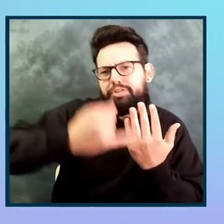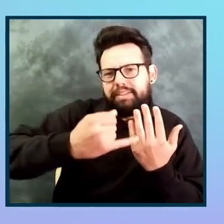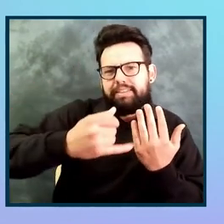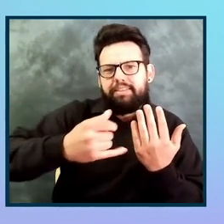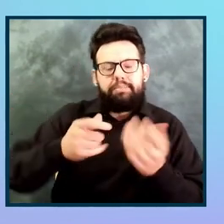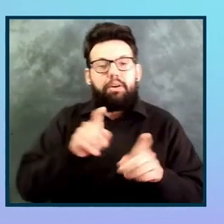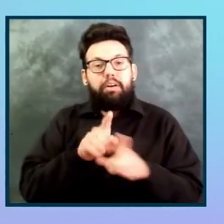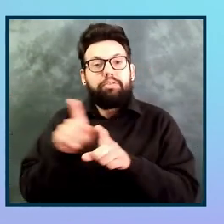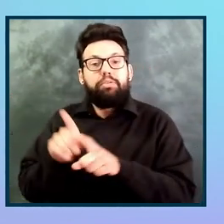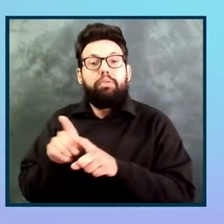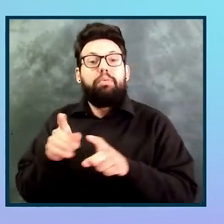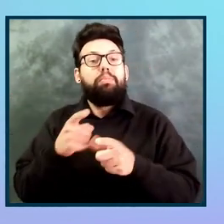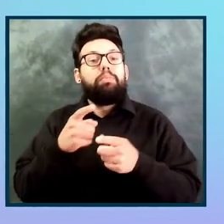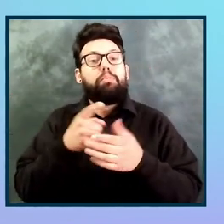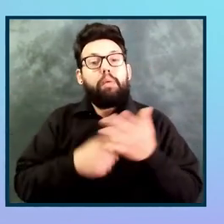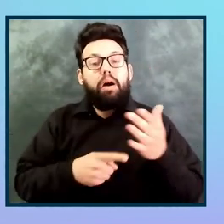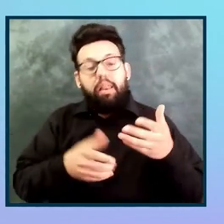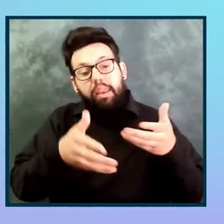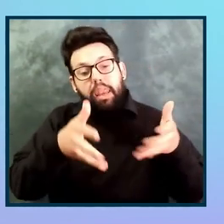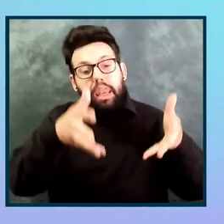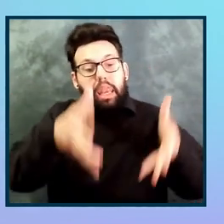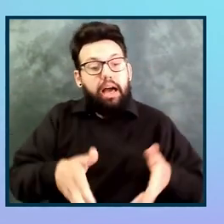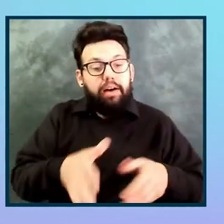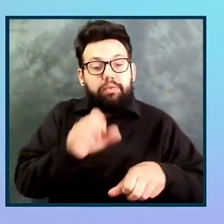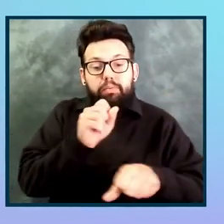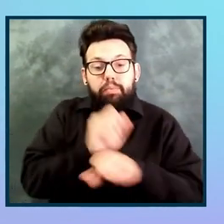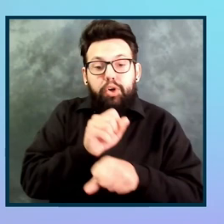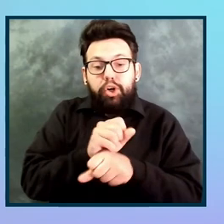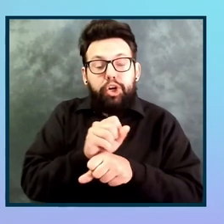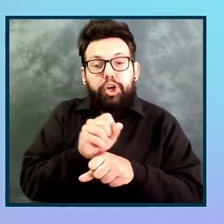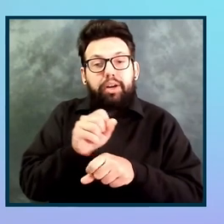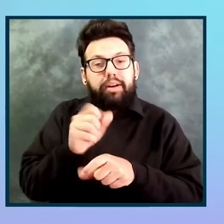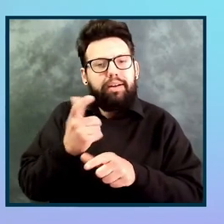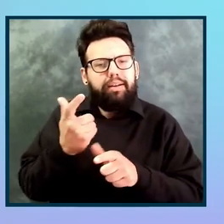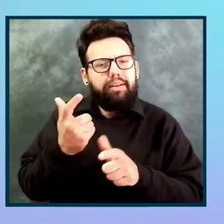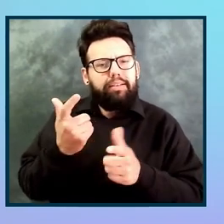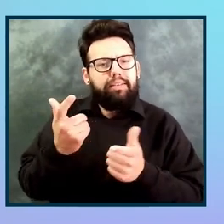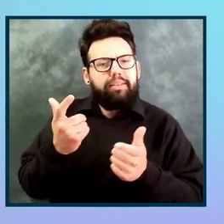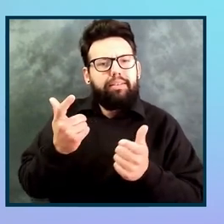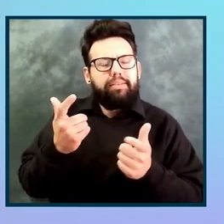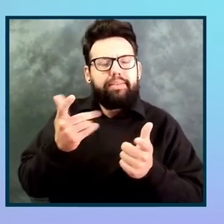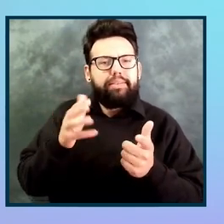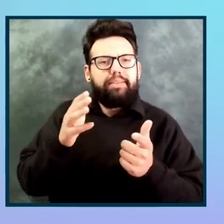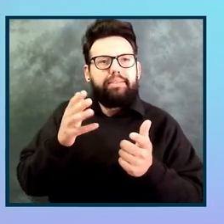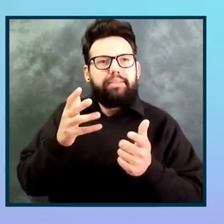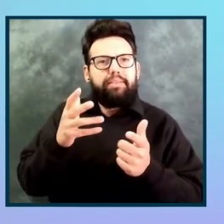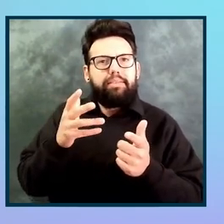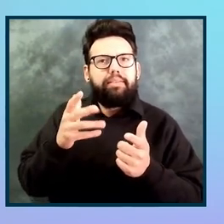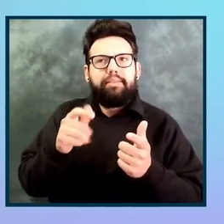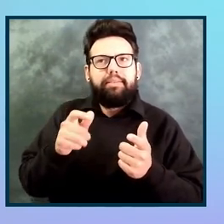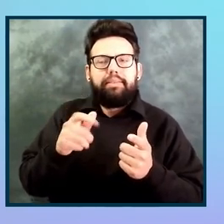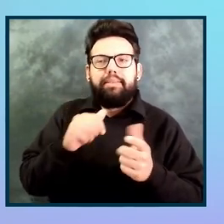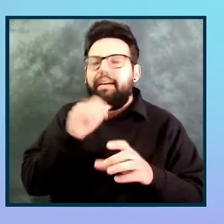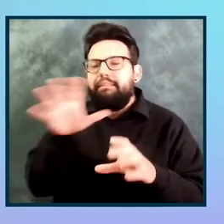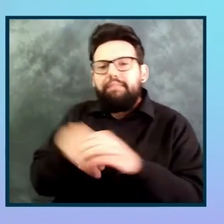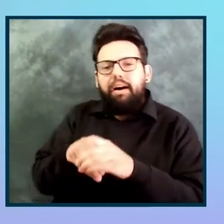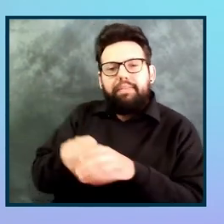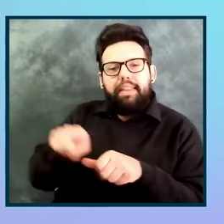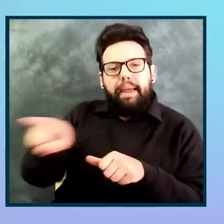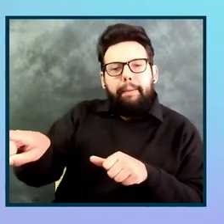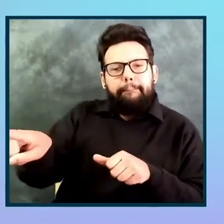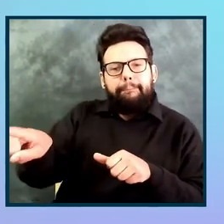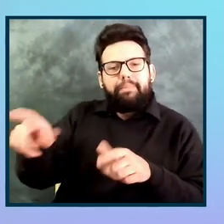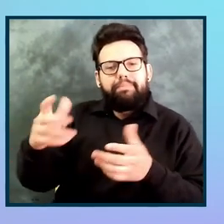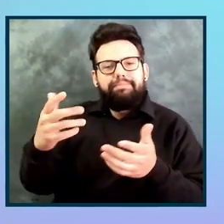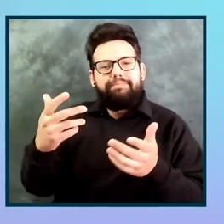on that person's involvement. If you get to the point where you can't move forward because one reason or another, then, you know, Agile is also